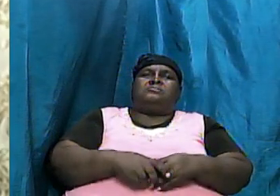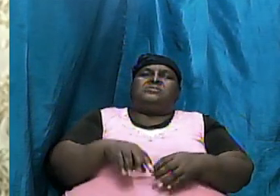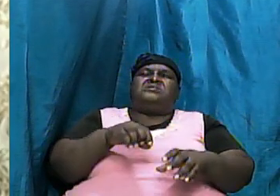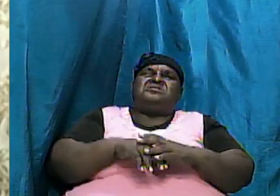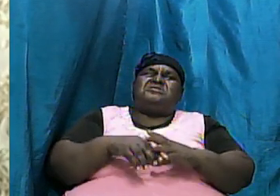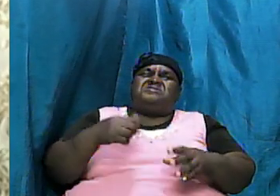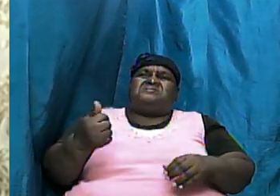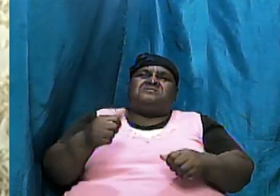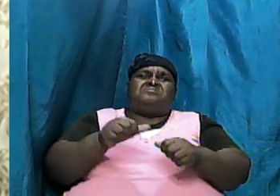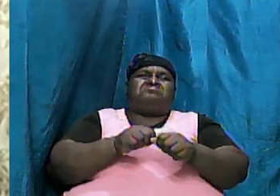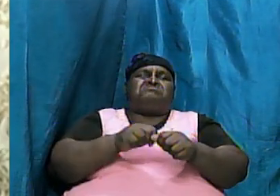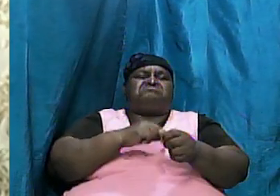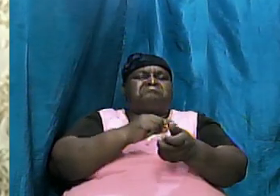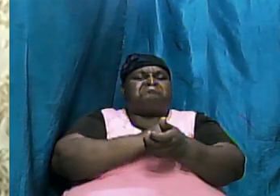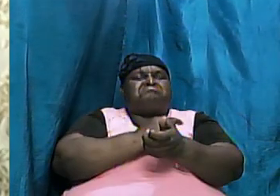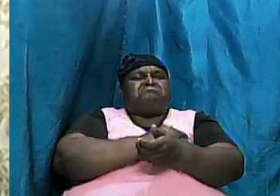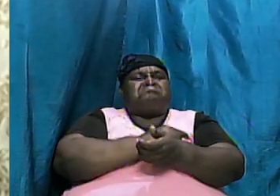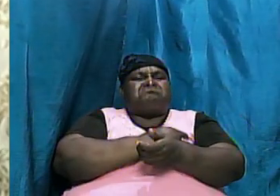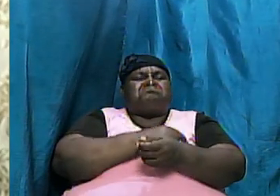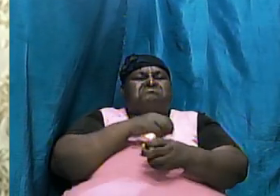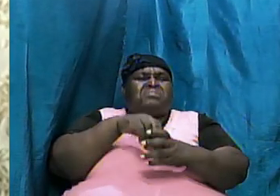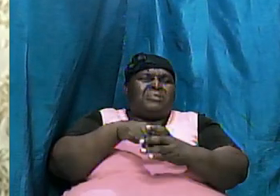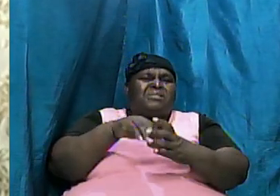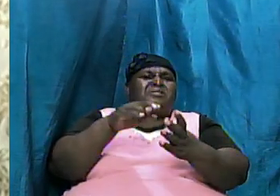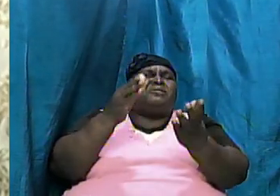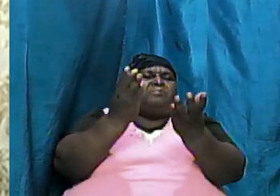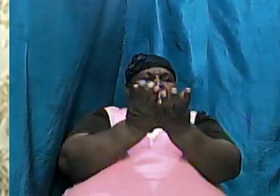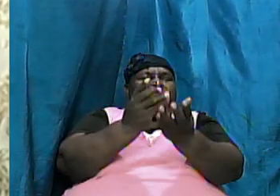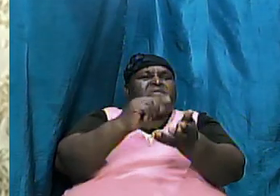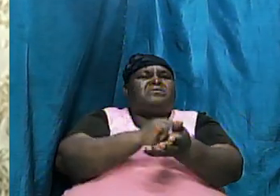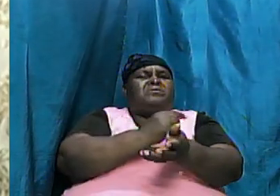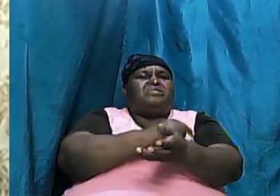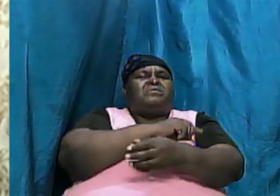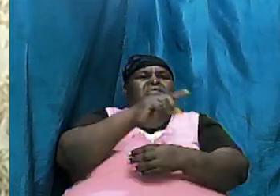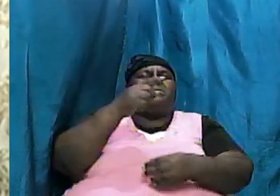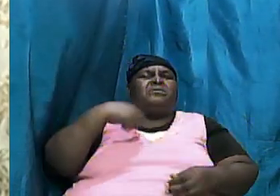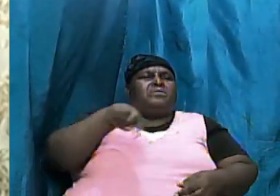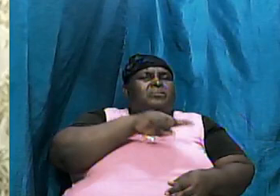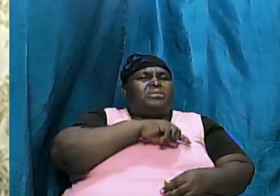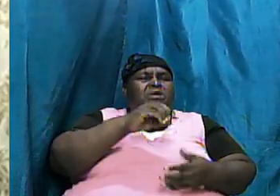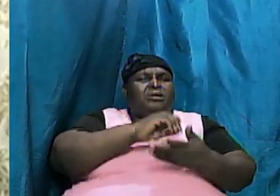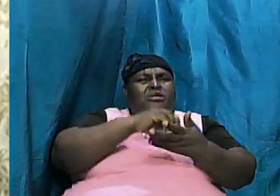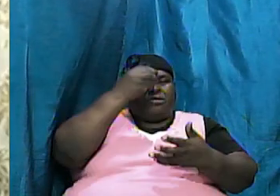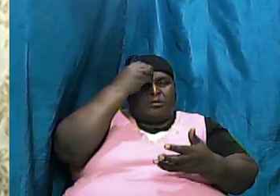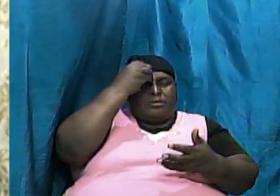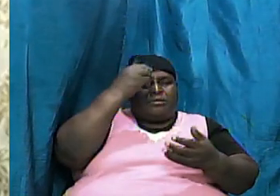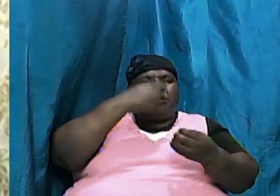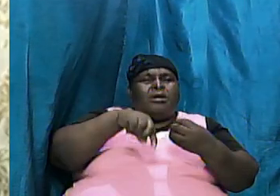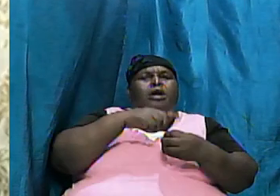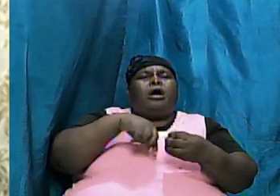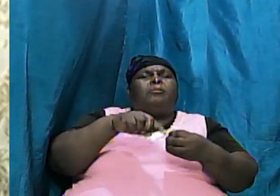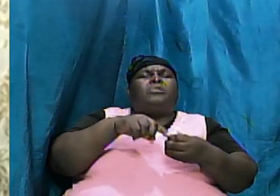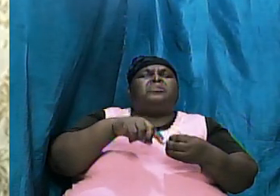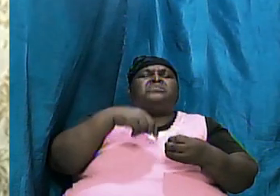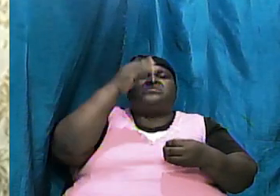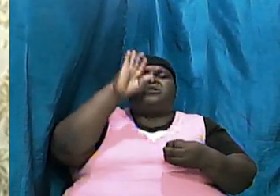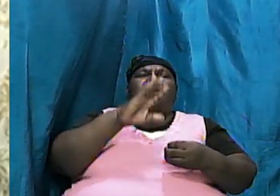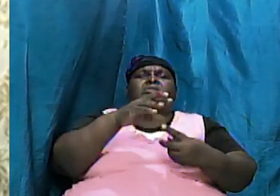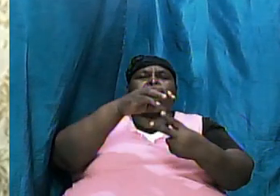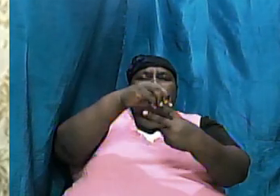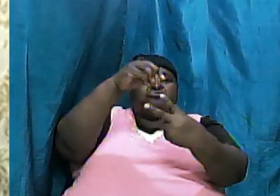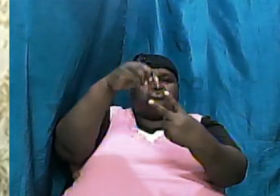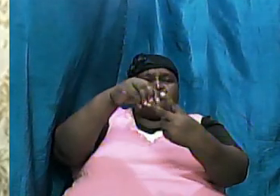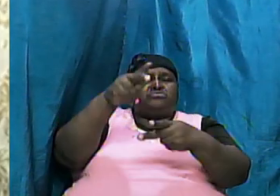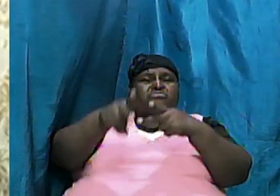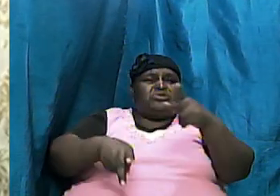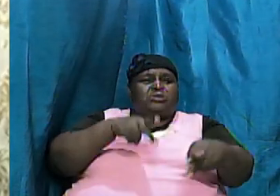from Genesis because it is in that book that we learned about God's chosen people Abraham